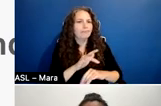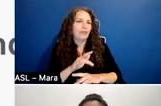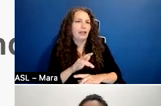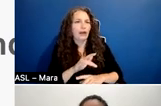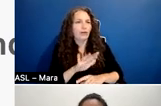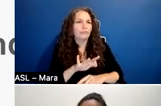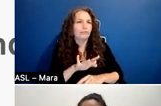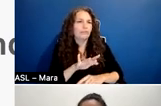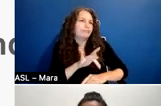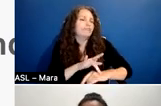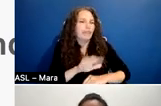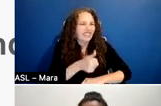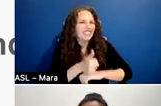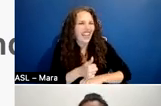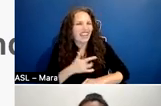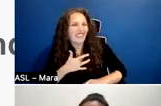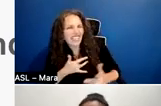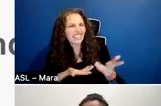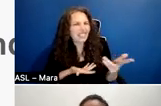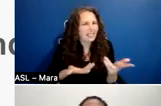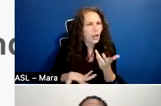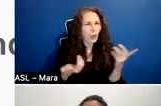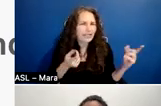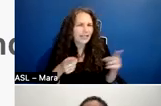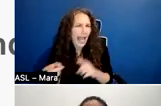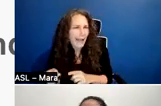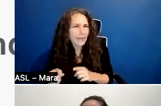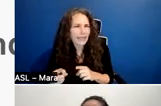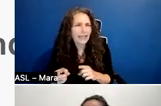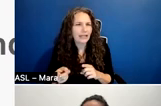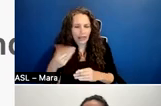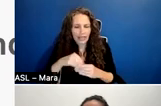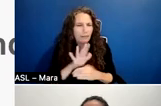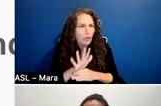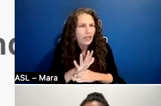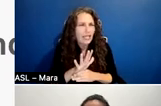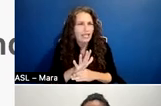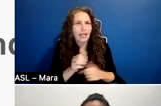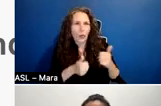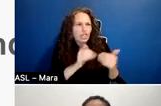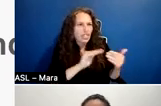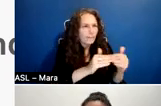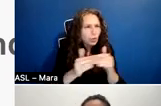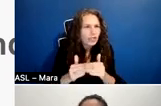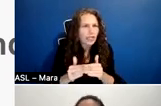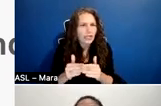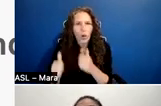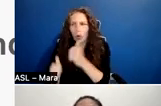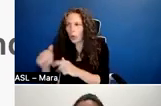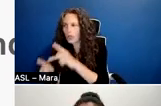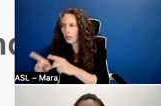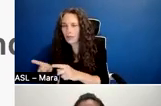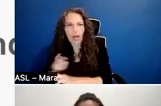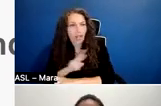community members who you may want to feature in your film, or you may already know the people you want to film, but can start having